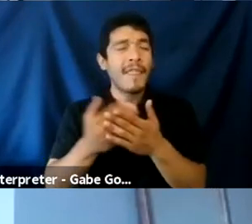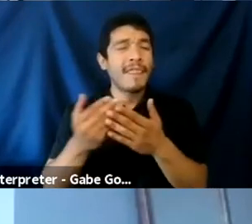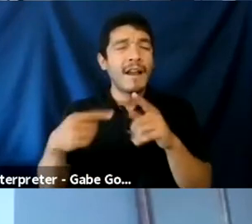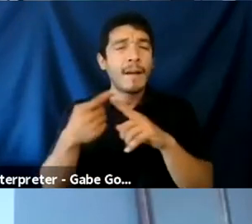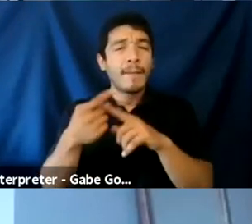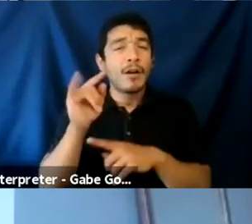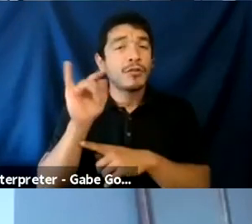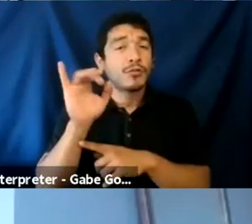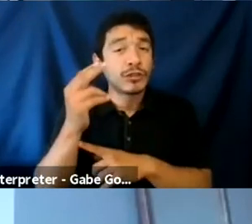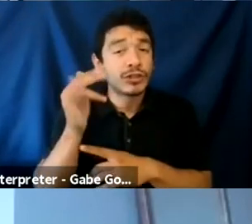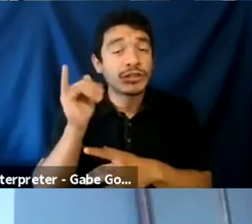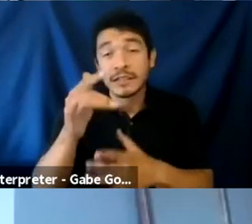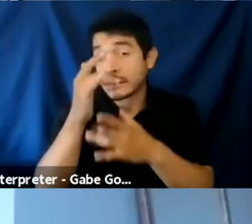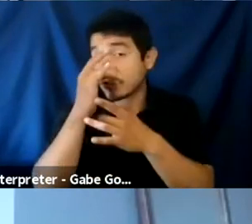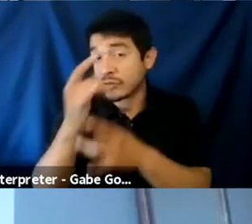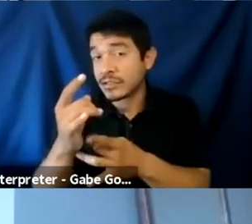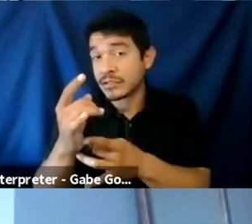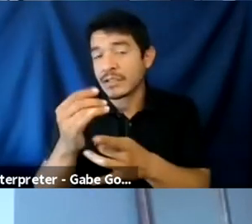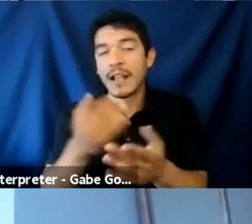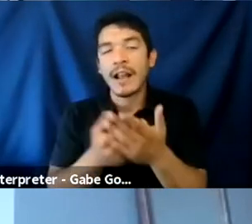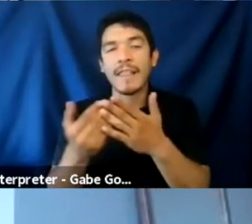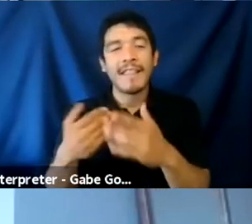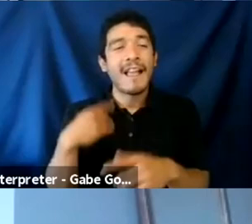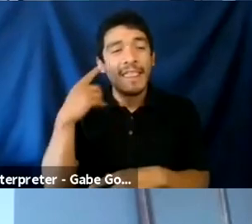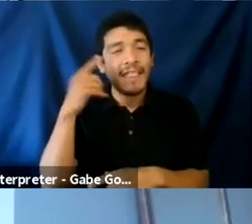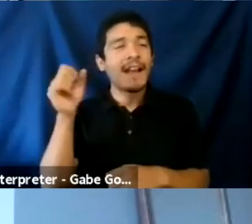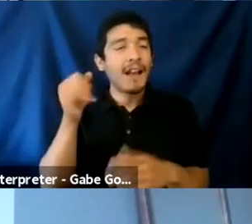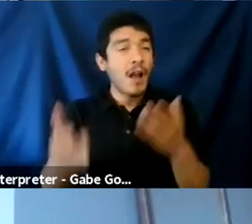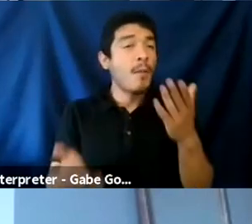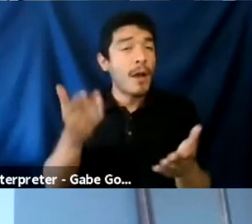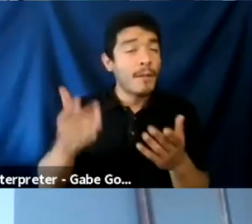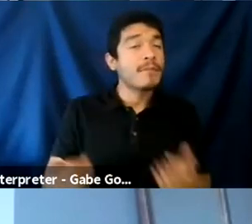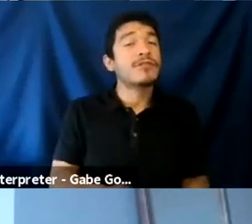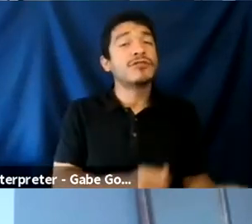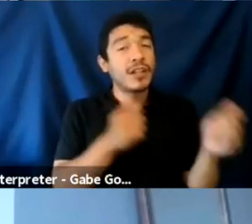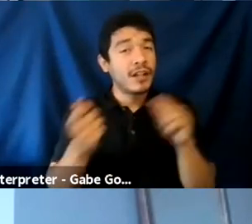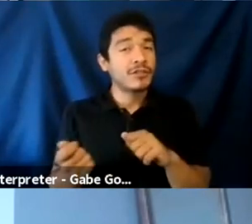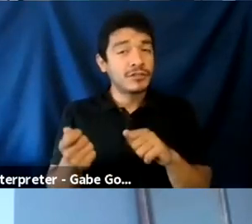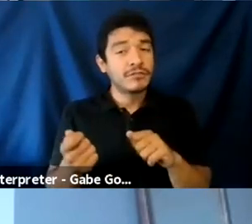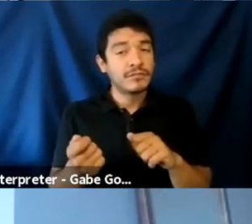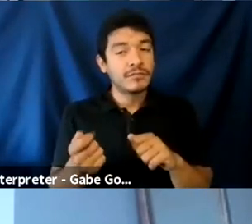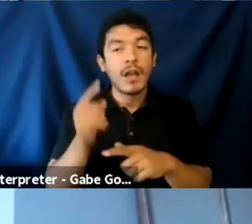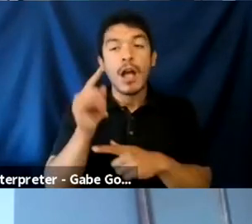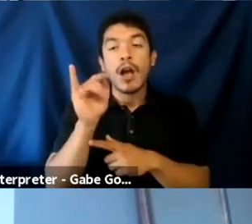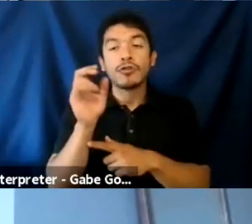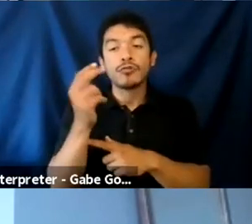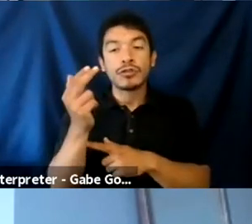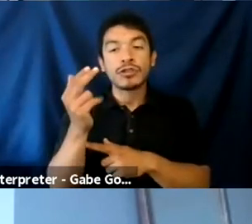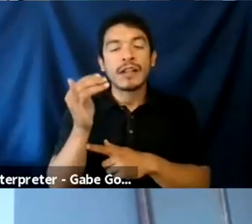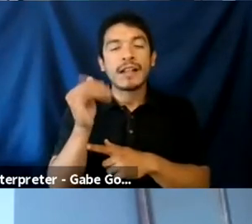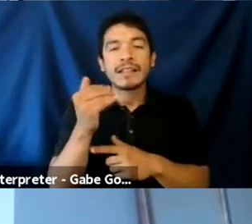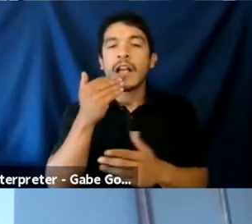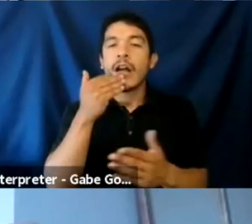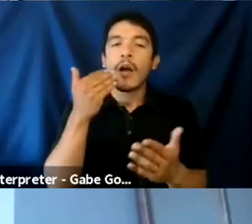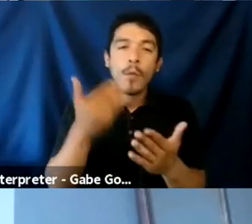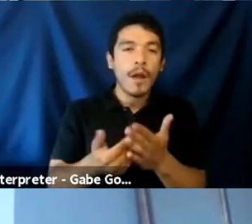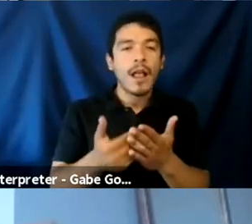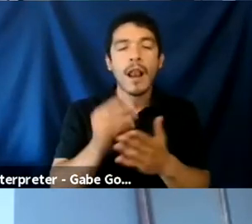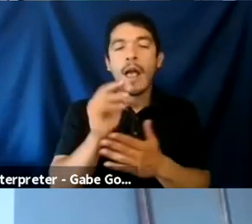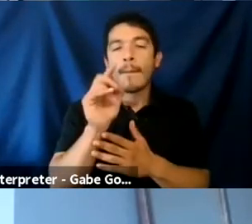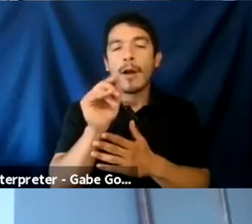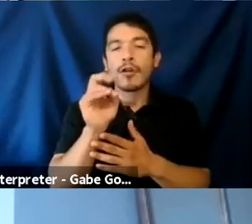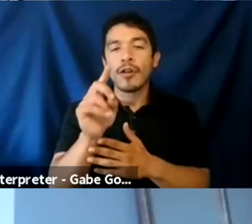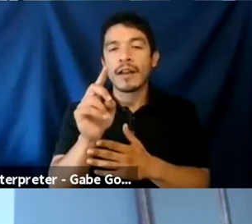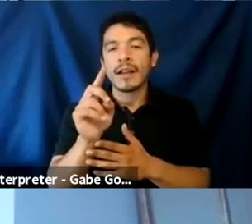is interesting. And the thing that I think could probably stand to change is that Twitch is moderate. Twitch is a well-moderated website